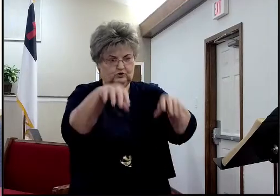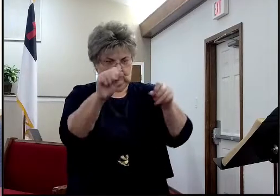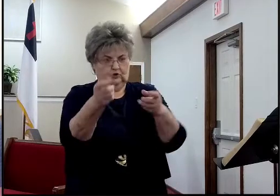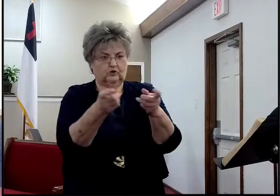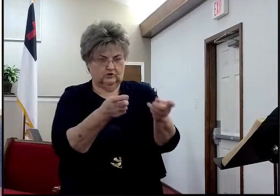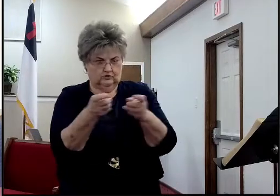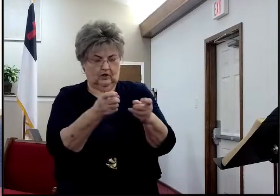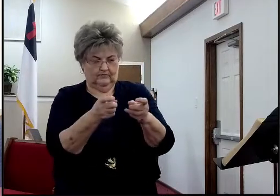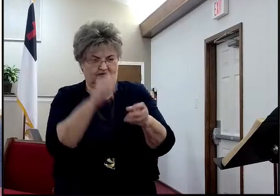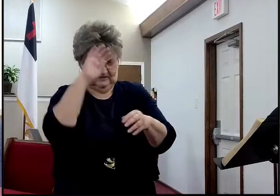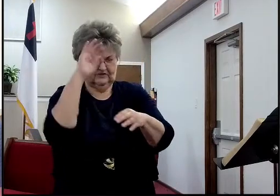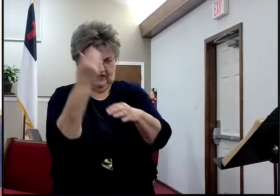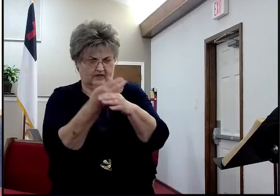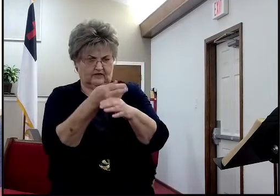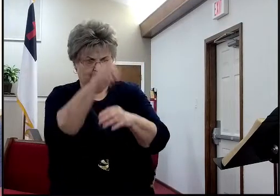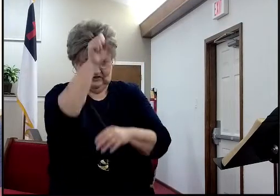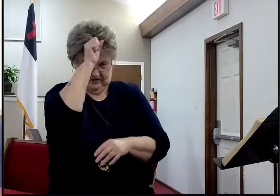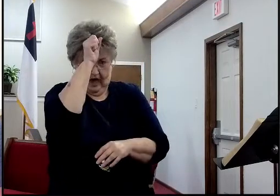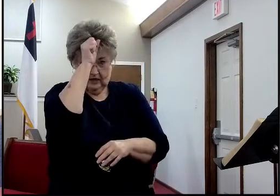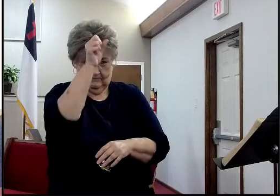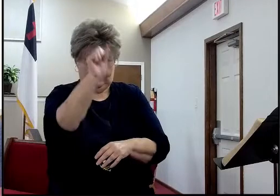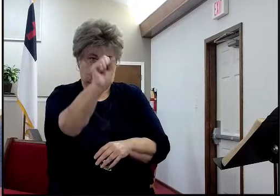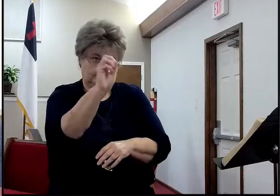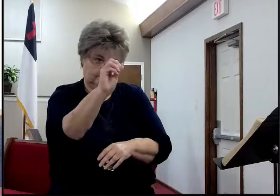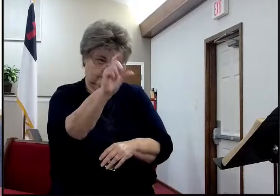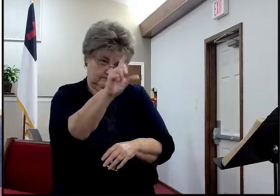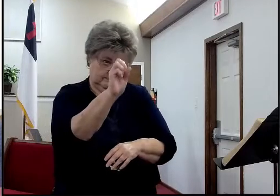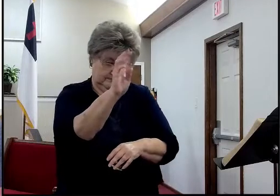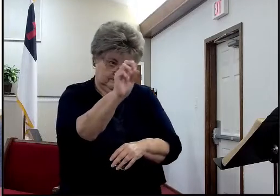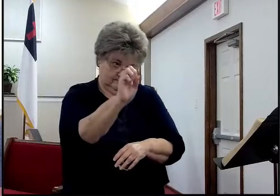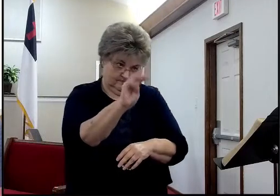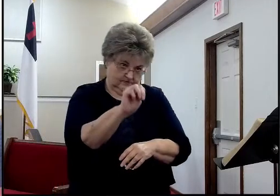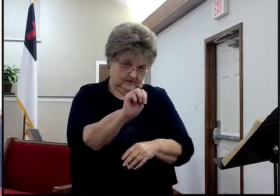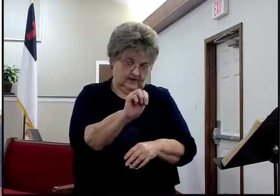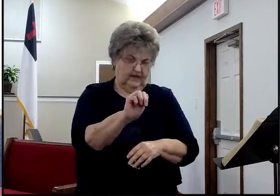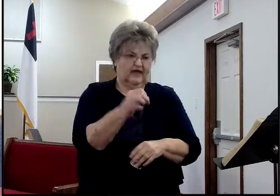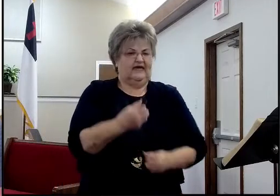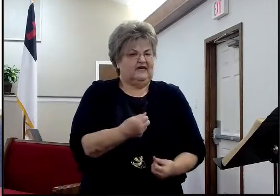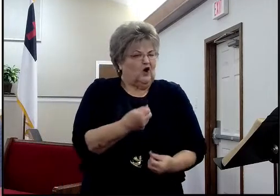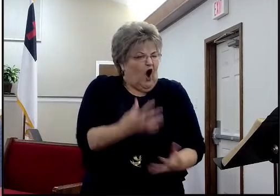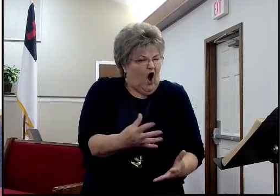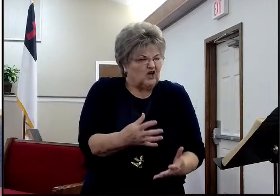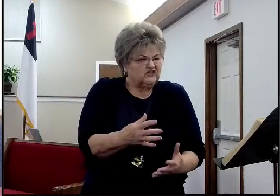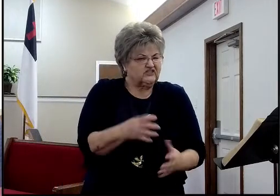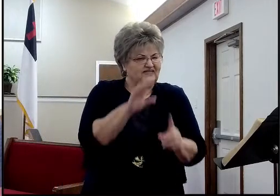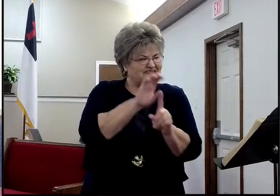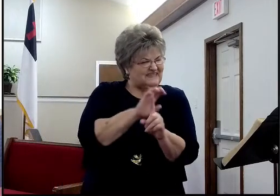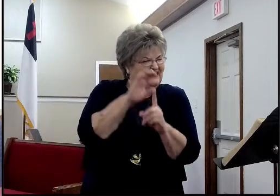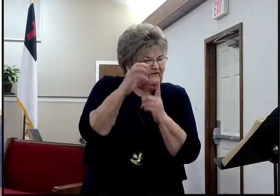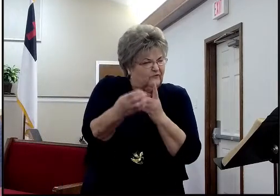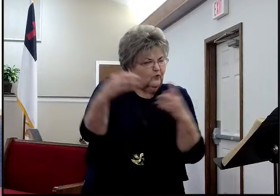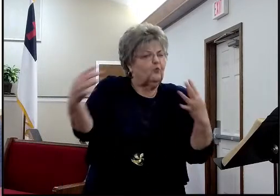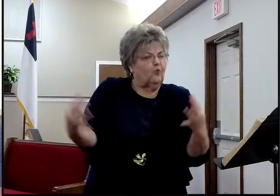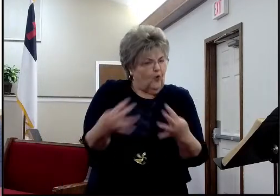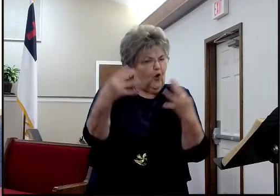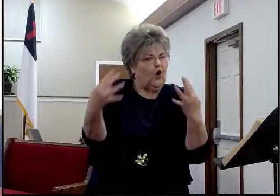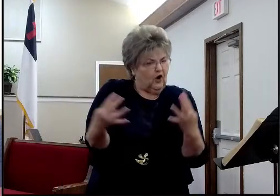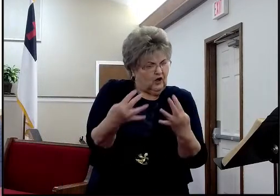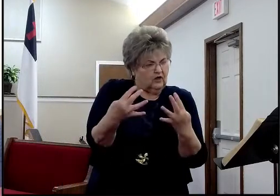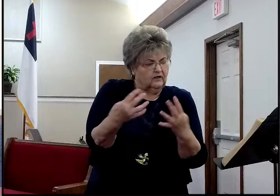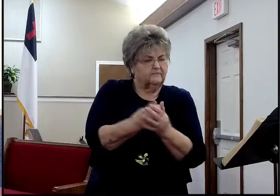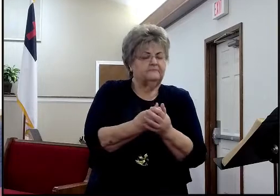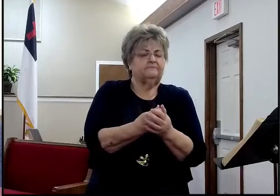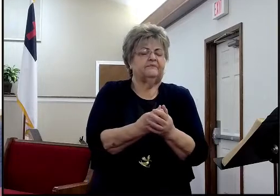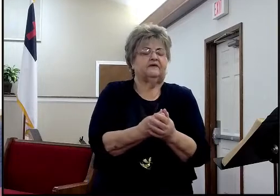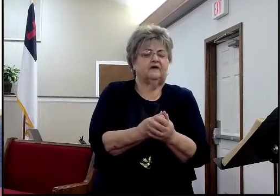he was the son of Solomon, he, caused a civil war, because he was foolish, and did not listen to the elders, and, and so